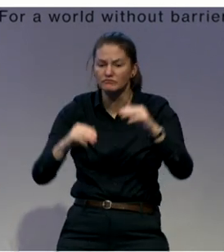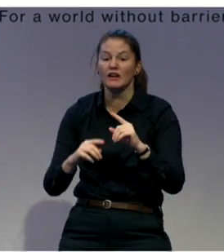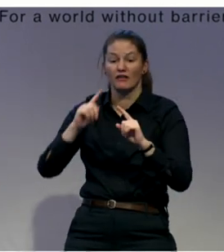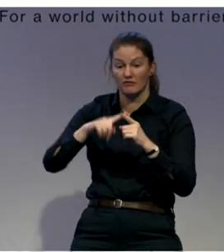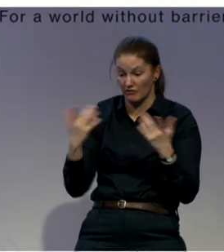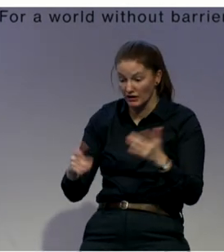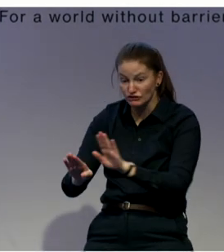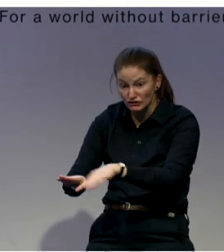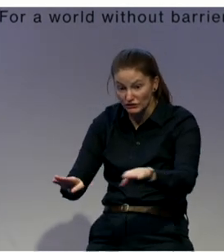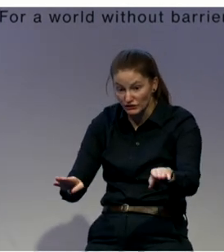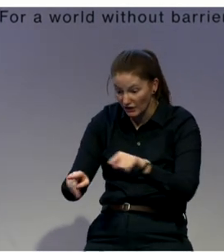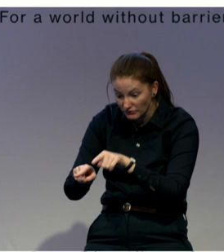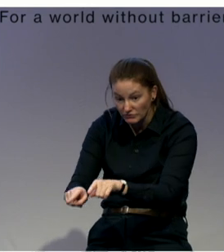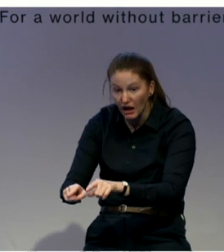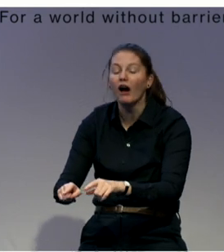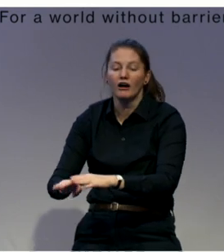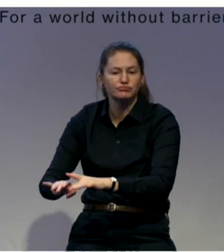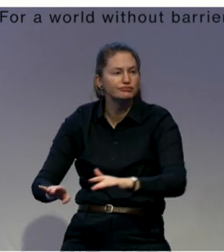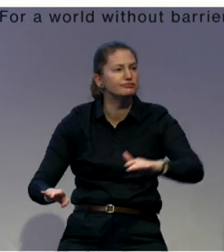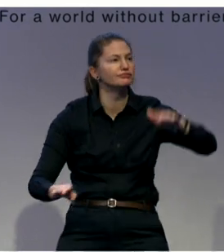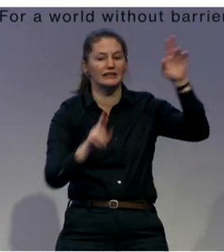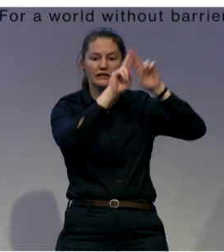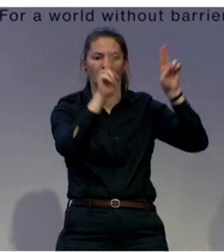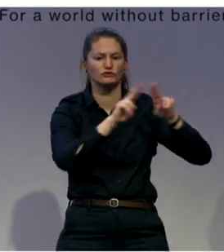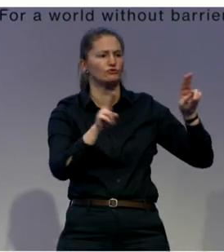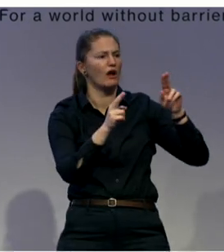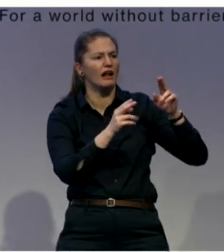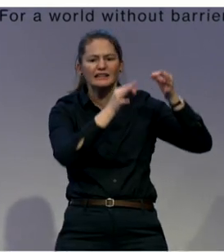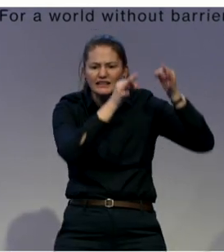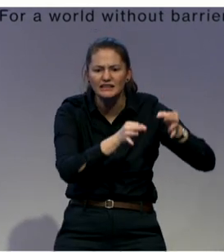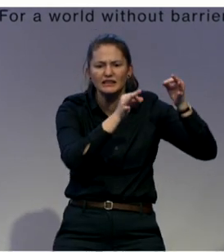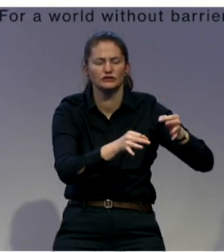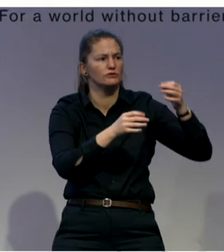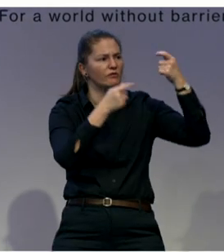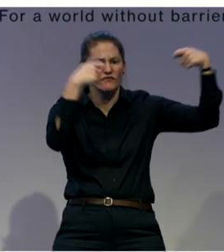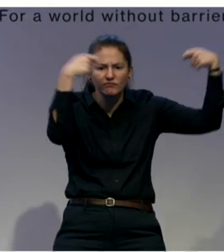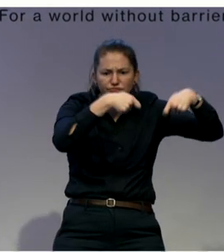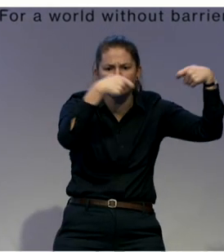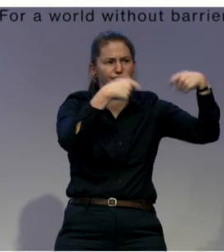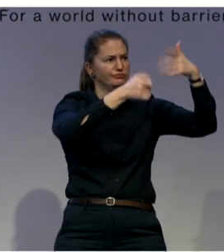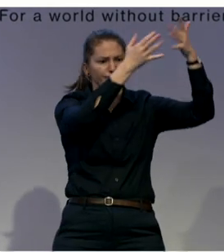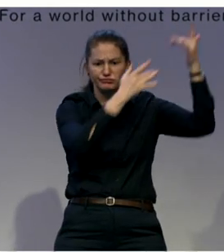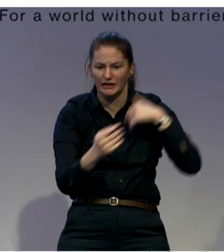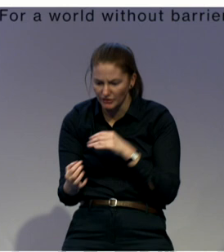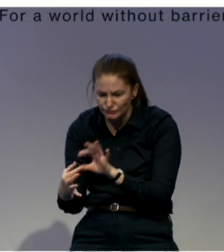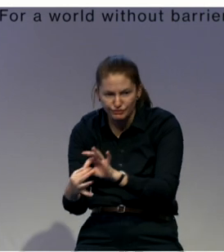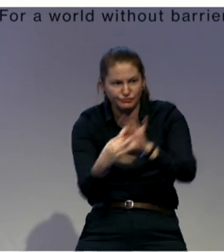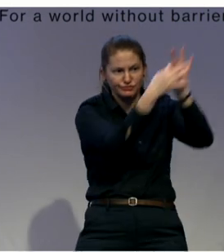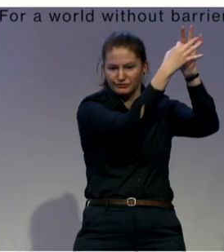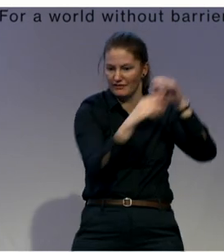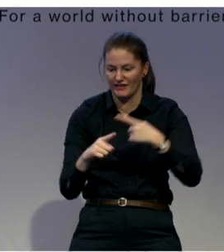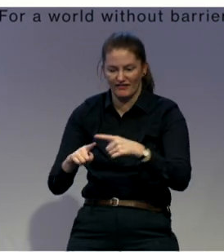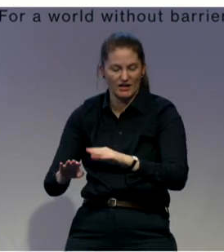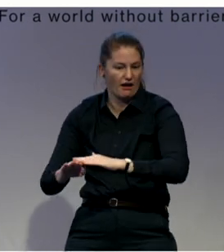And Lumos model has ten elements which could be implemented in